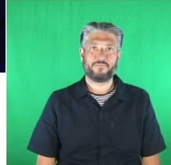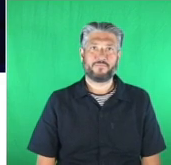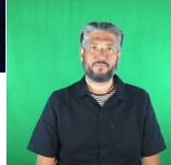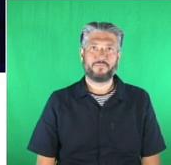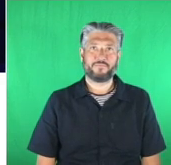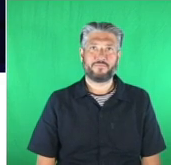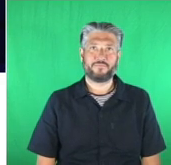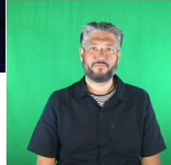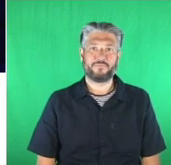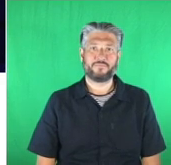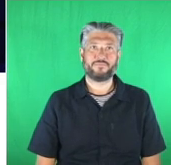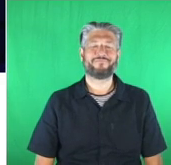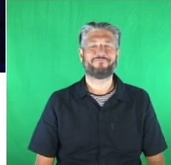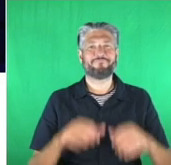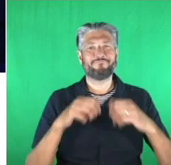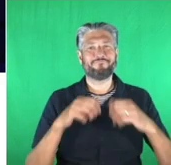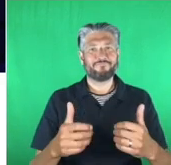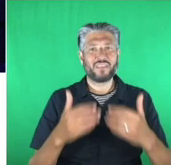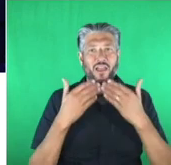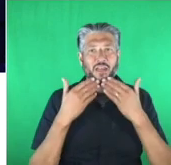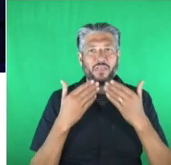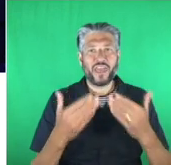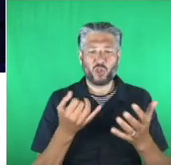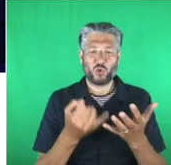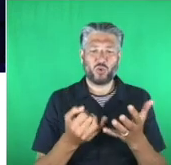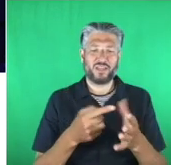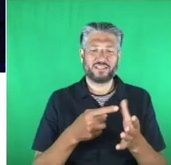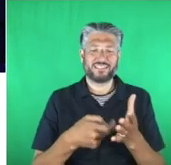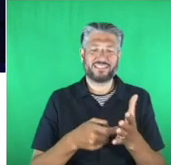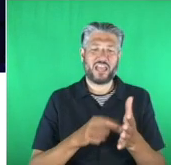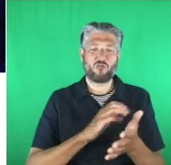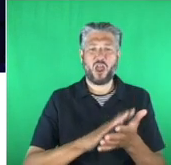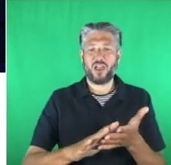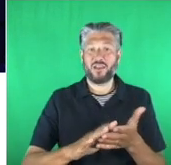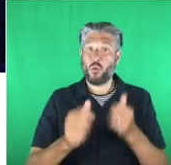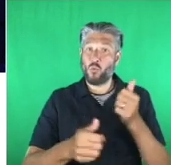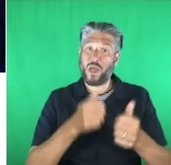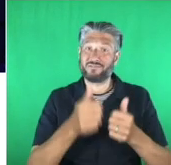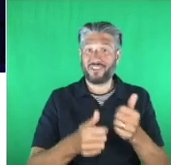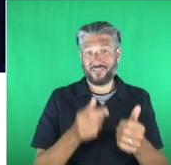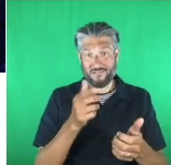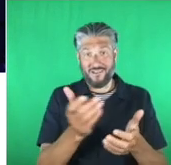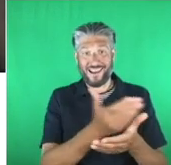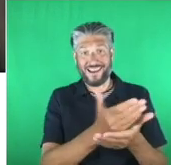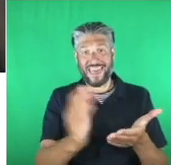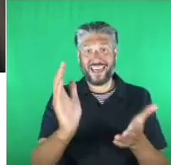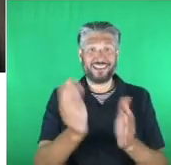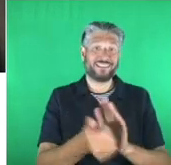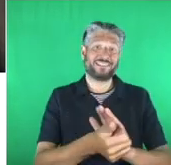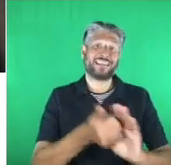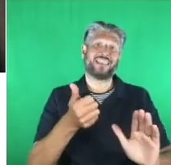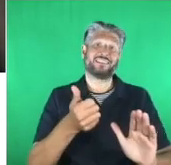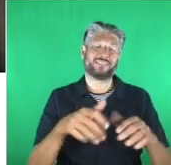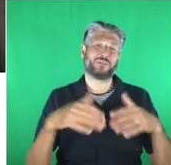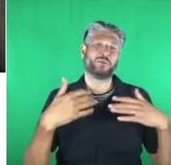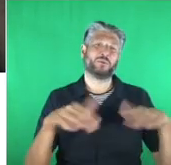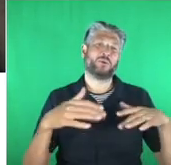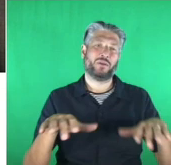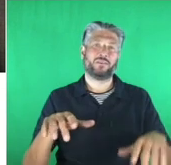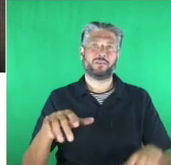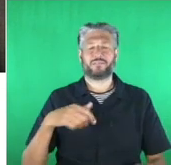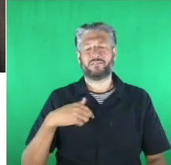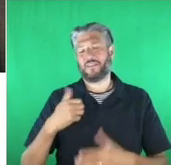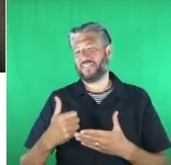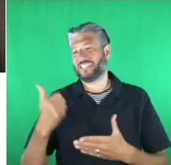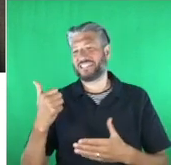Thank you, Sarah, and well done to Clear Talents. Great job. Fantastic. So, the last award of the ceremony